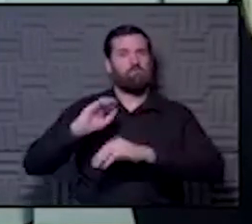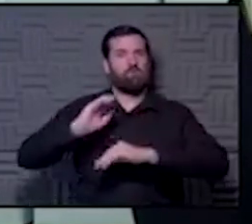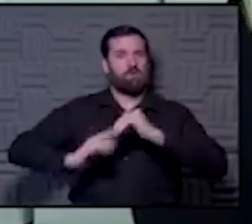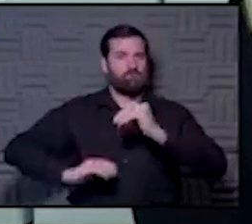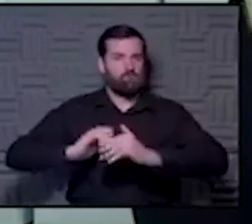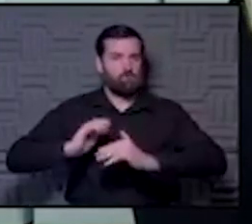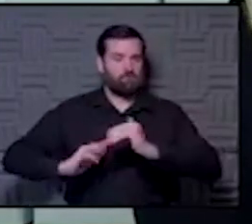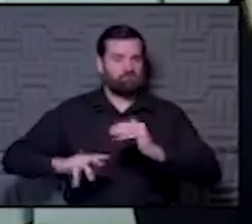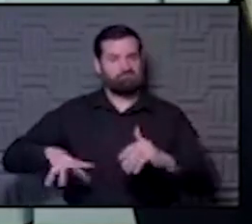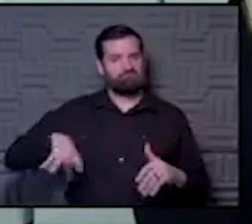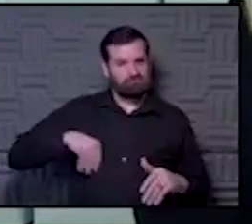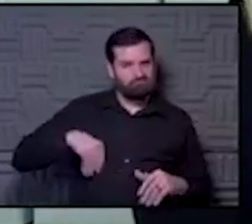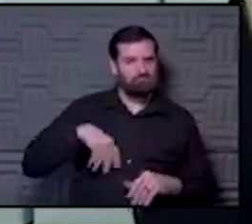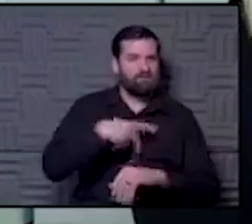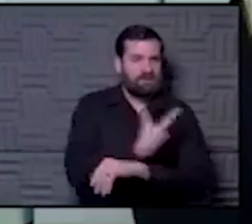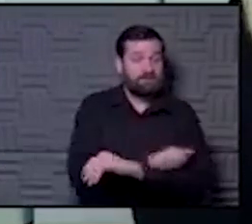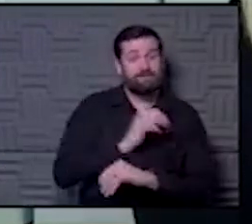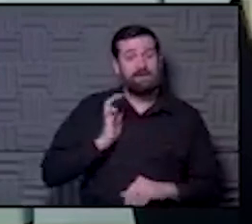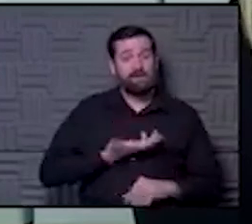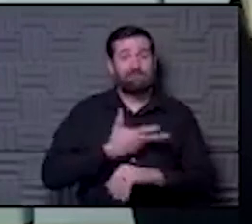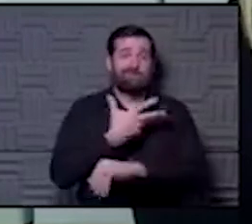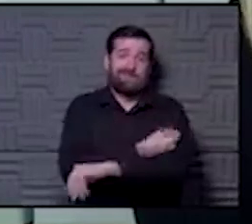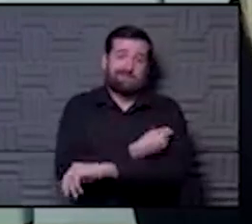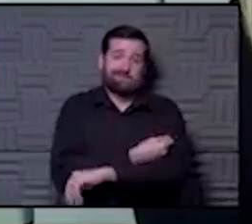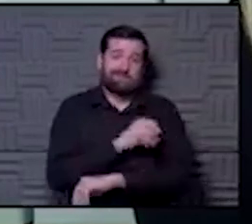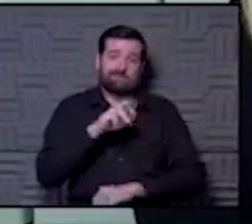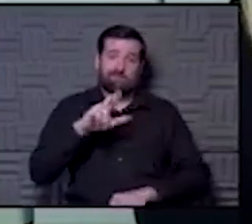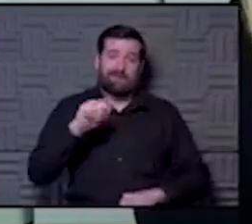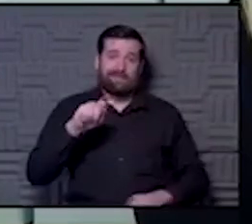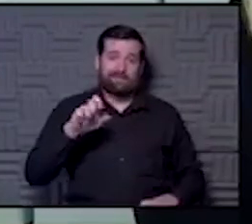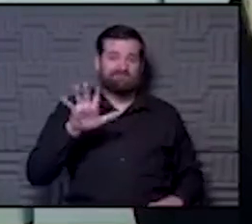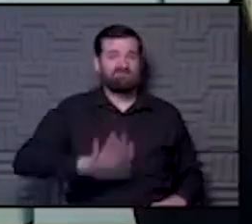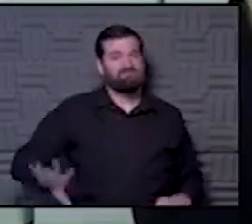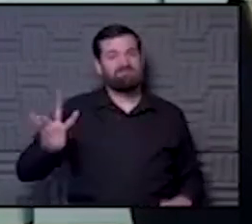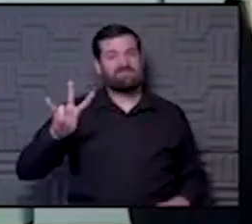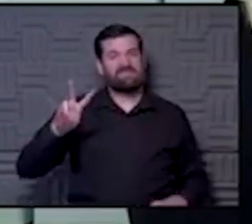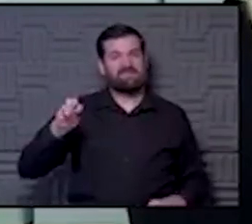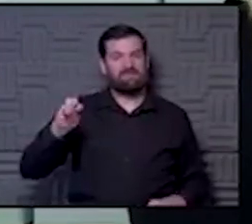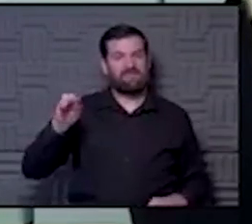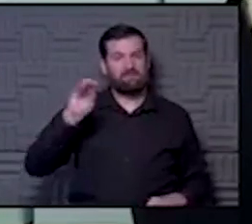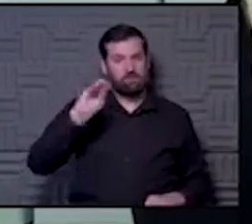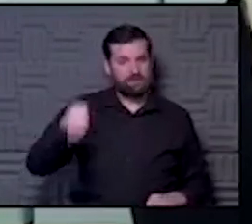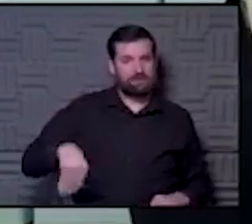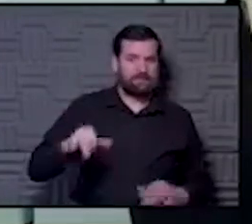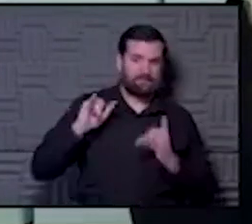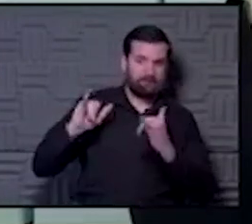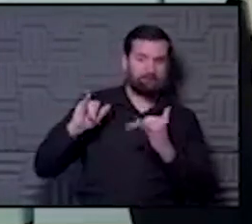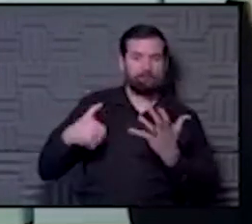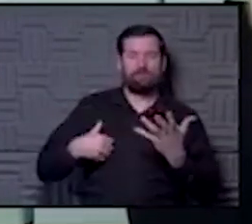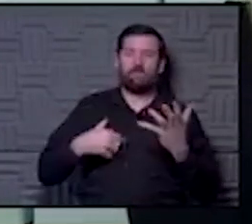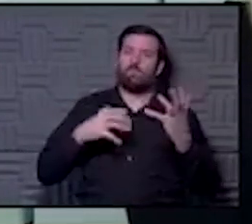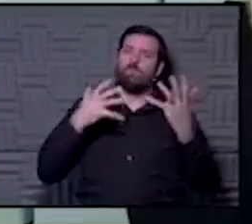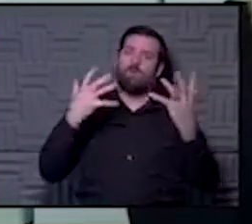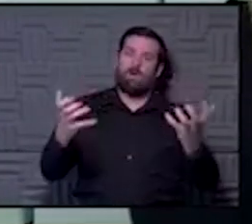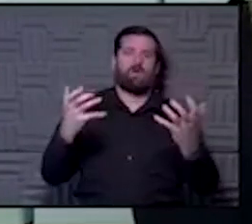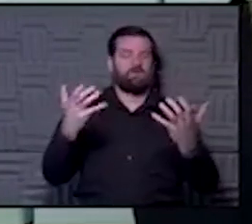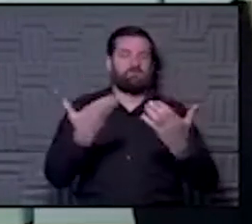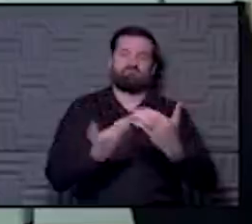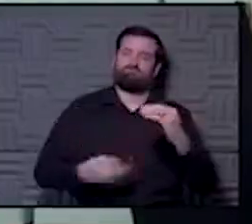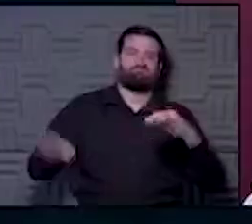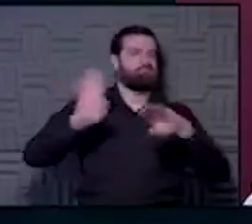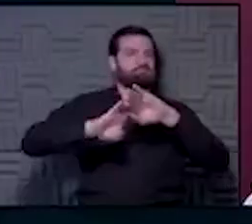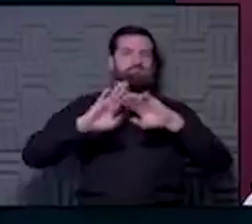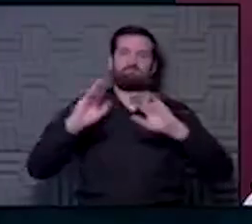accepting the vaccine. Our vaccine rates are around 70% too at Children's Mercy, and I would love to see it go even higher.